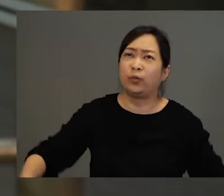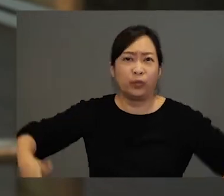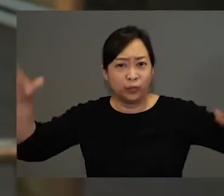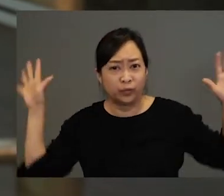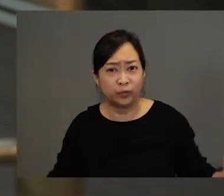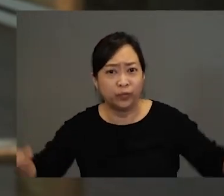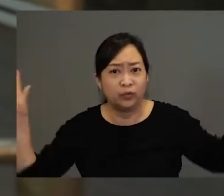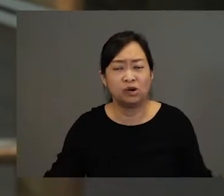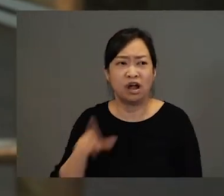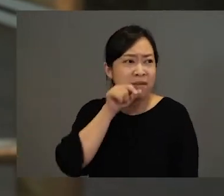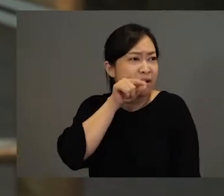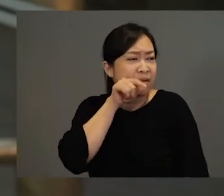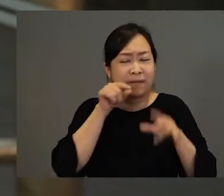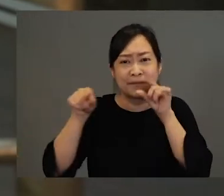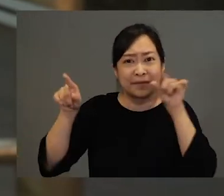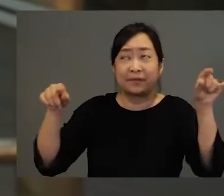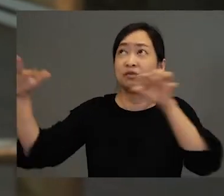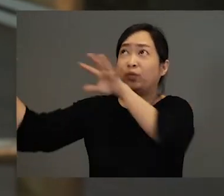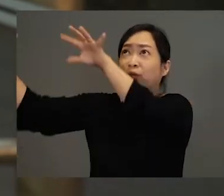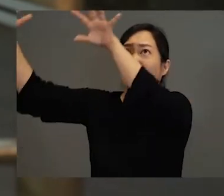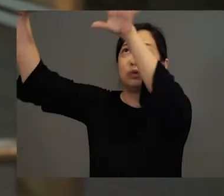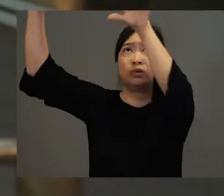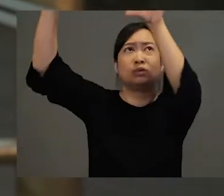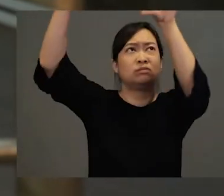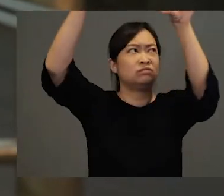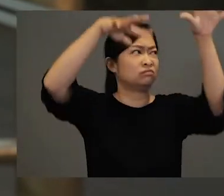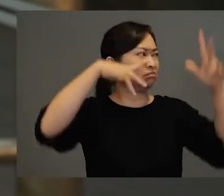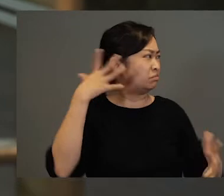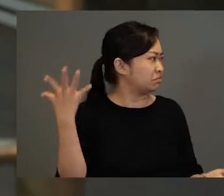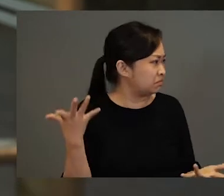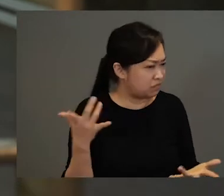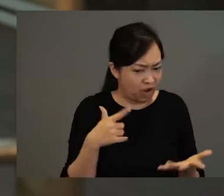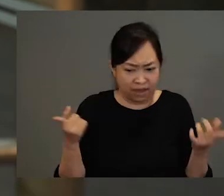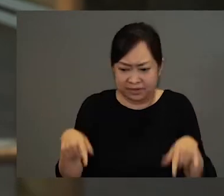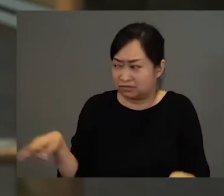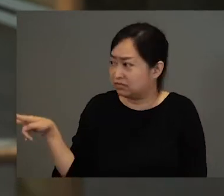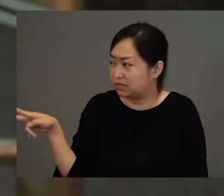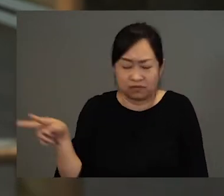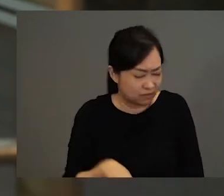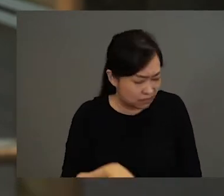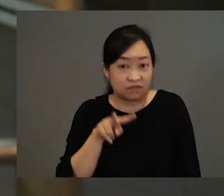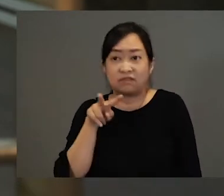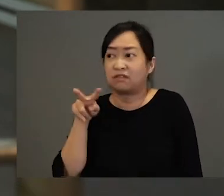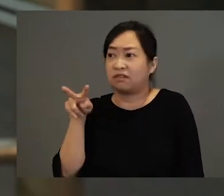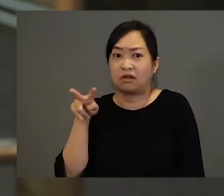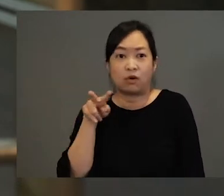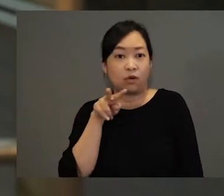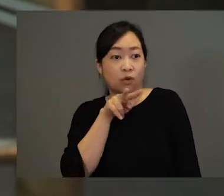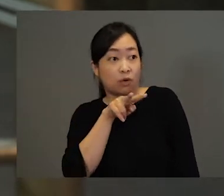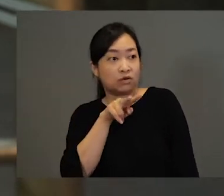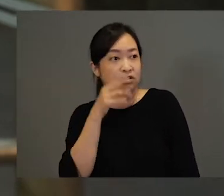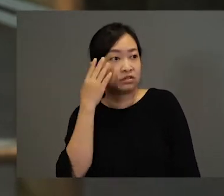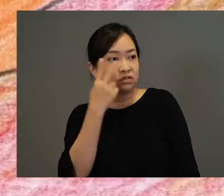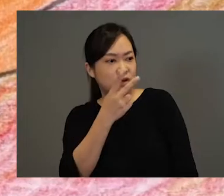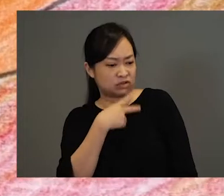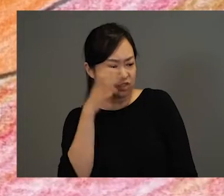their wings and they were crying out loudly. The boy looked around him to see what was happening. And there, he